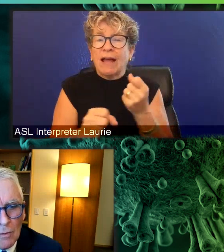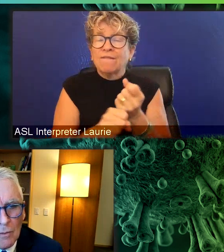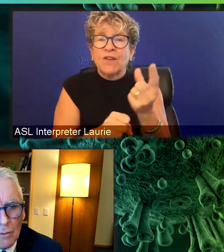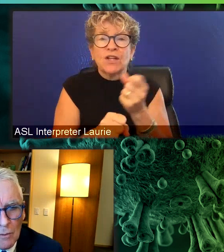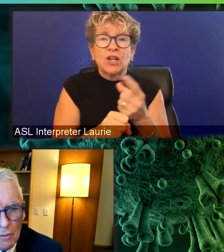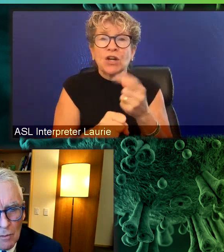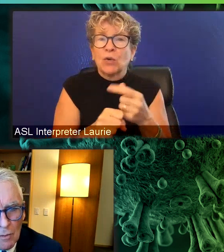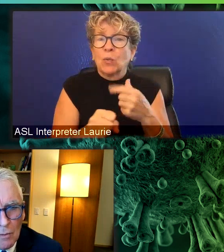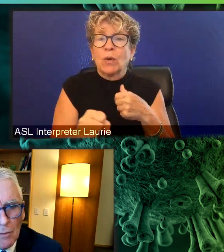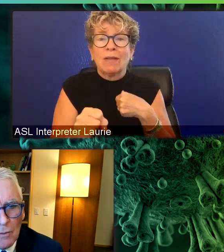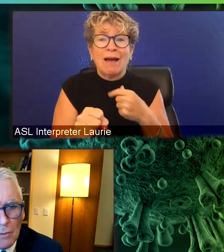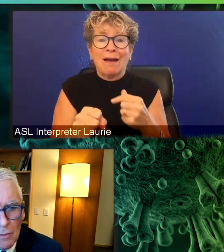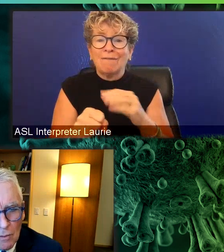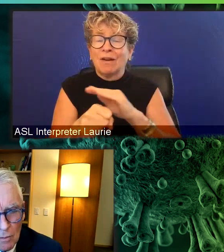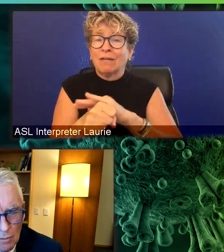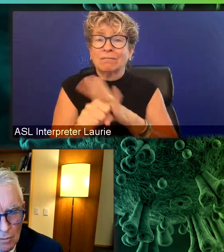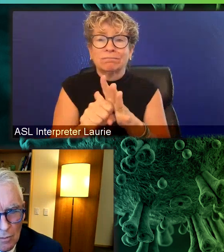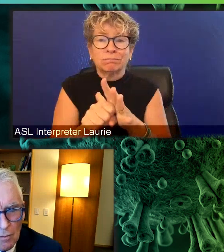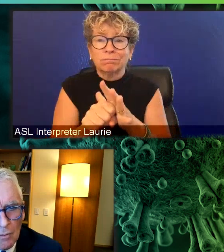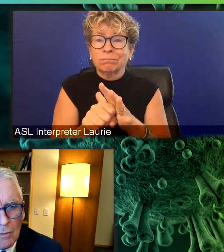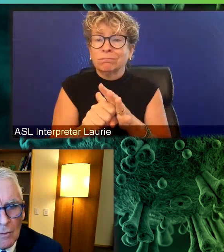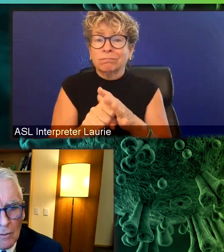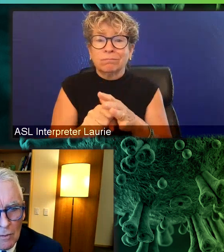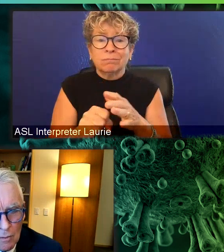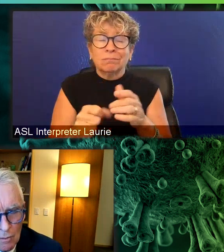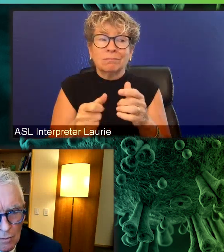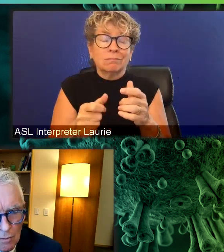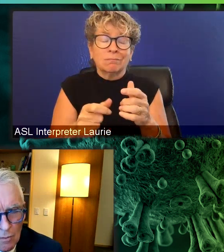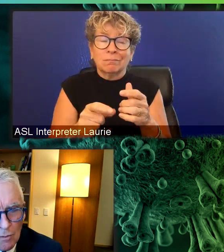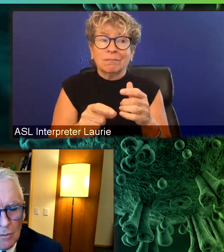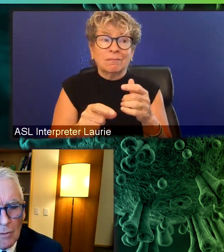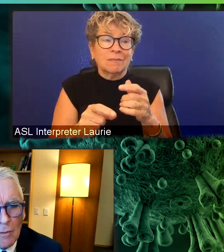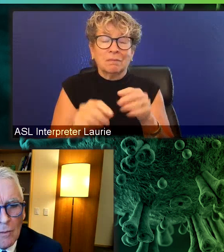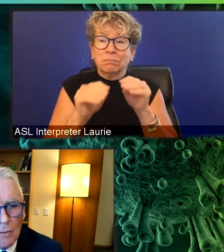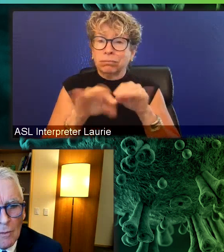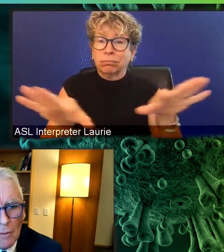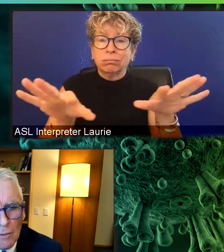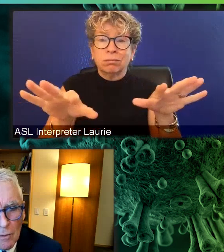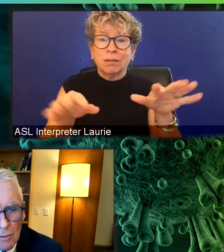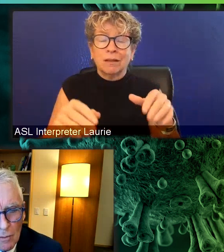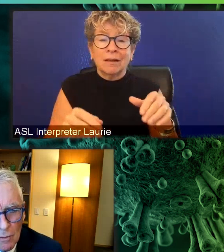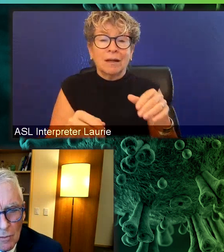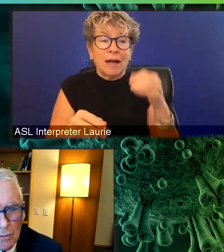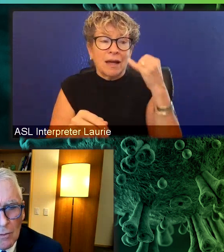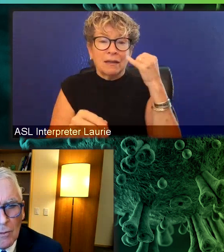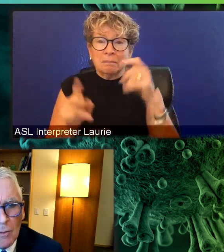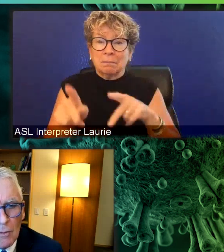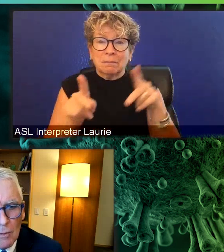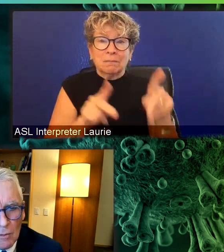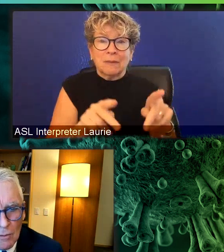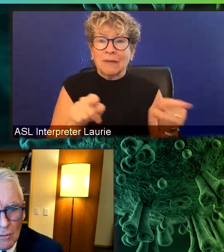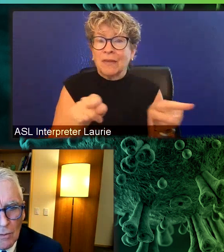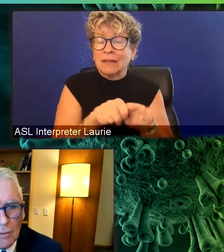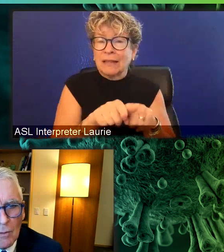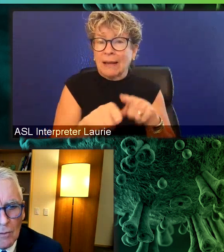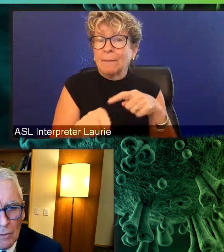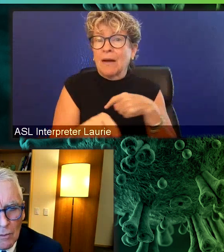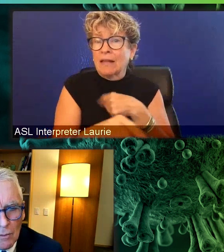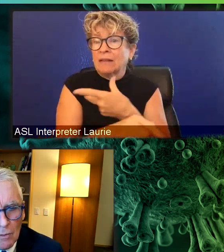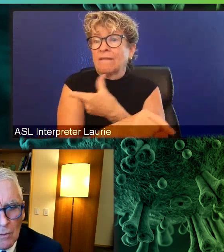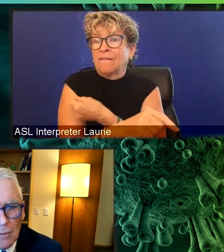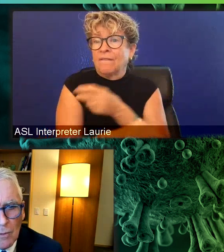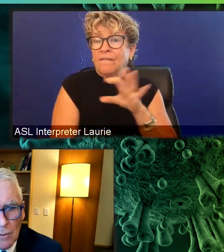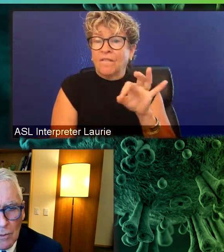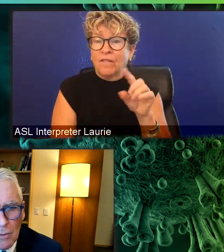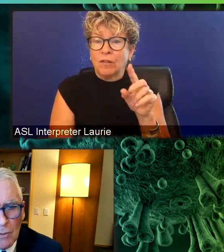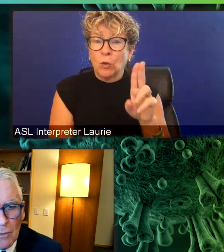into the future that people need to get vaccinated for just like we get vaccinated from influenza to reduce, um, mortality and morbidity, but that it will be